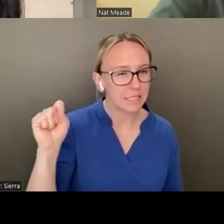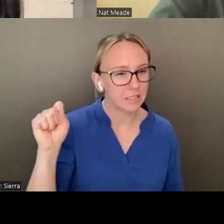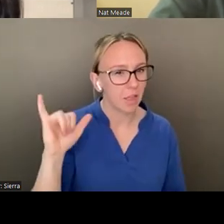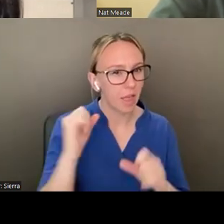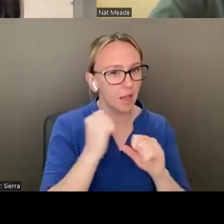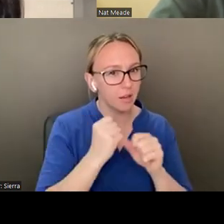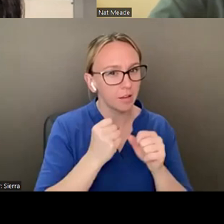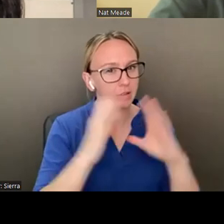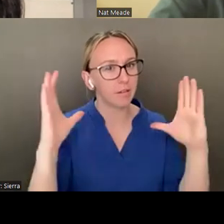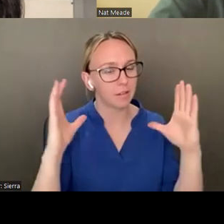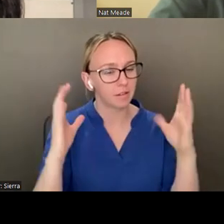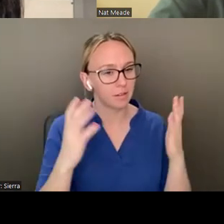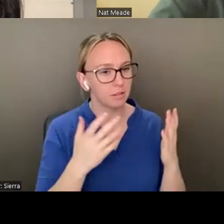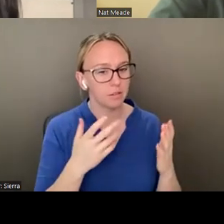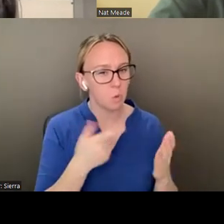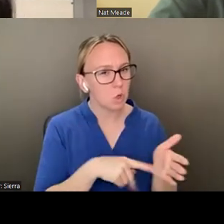What do you mean by that?